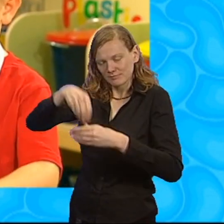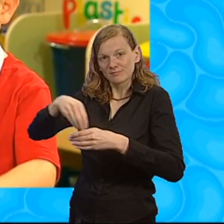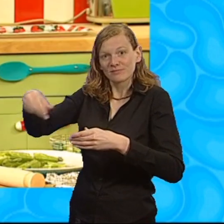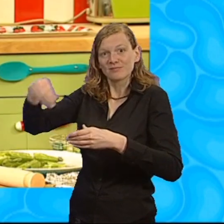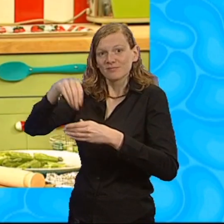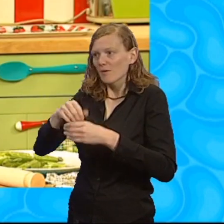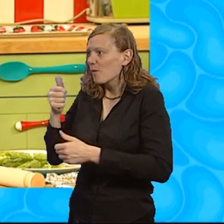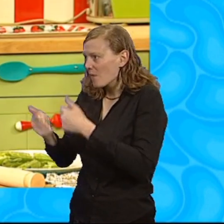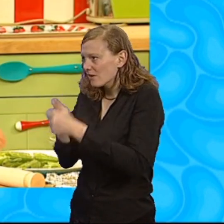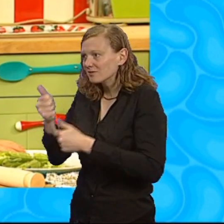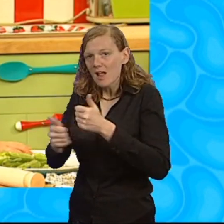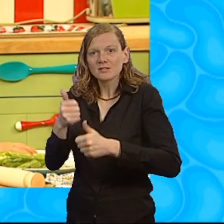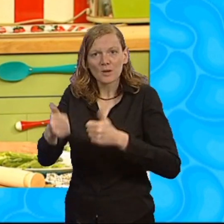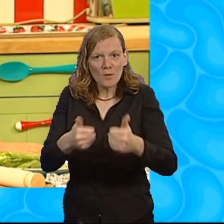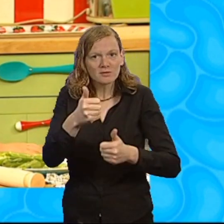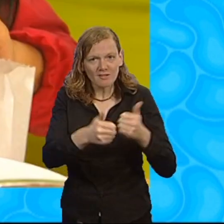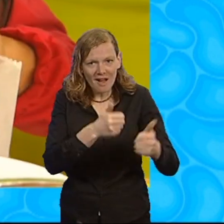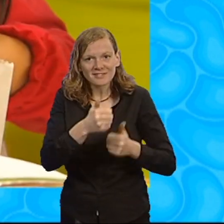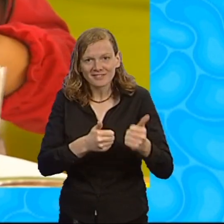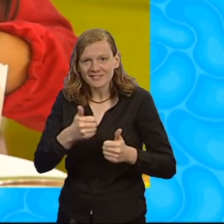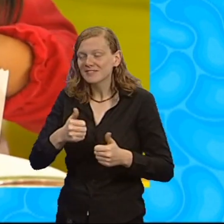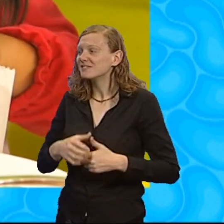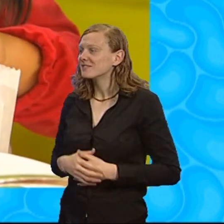Put your beans in your bag. Well done, Rhys.